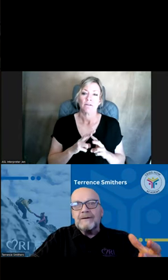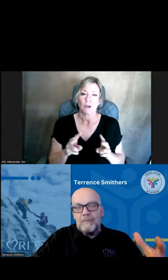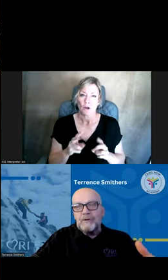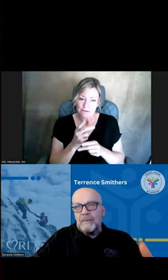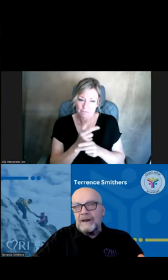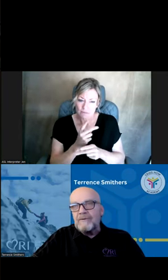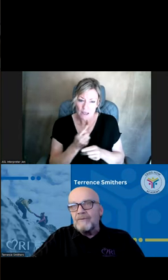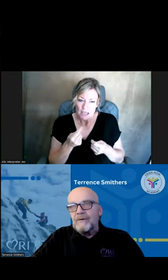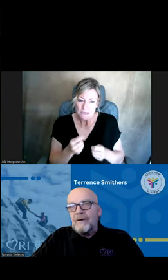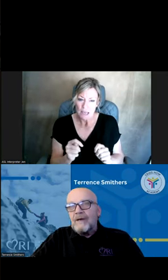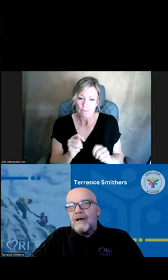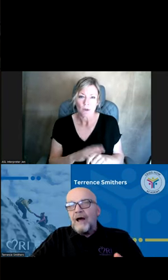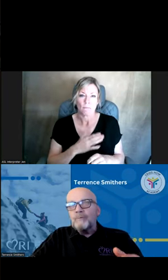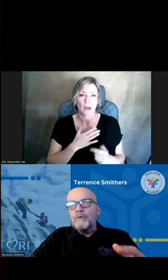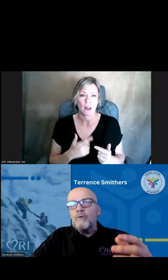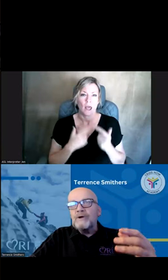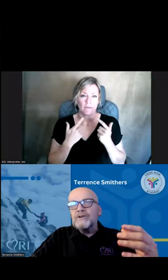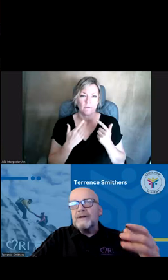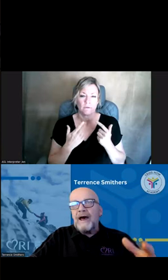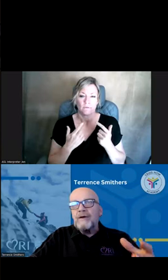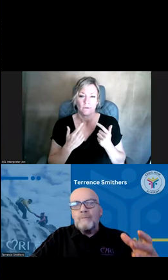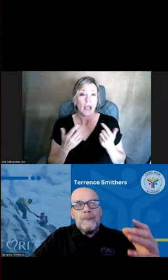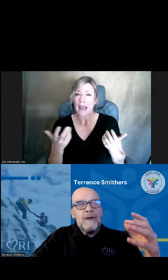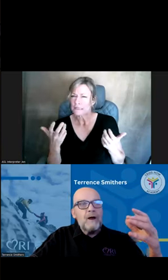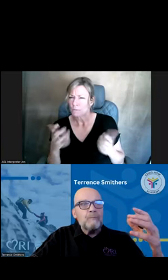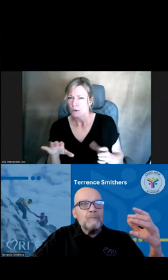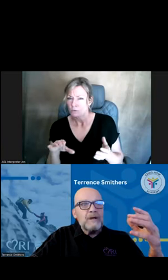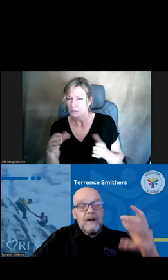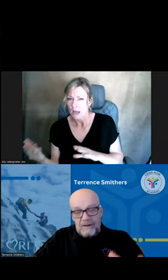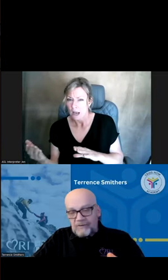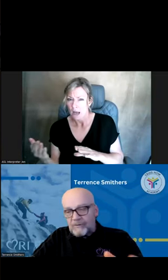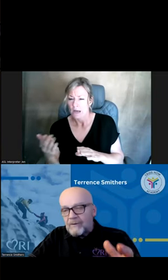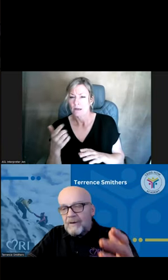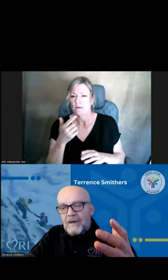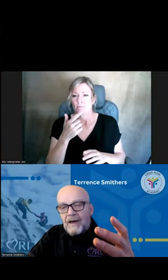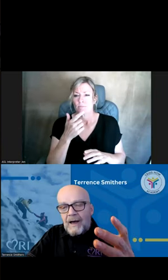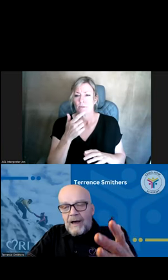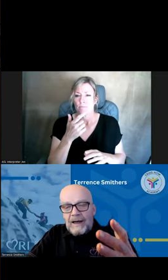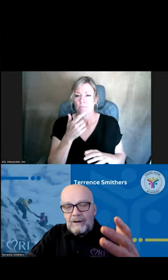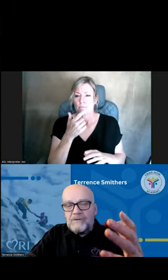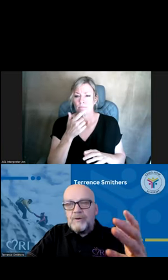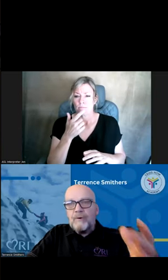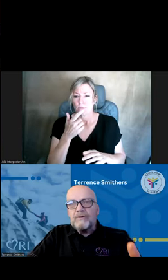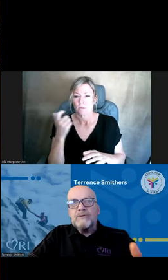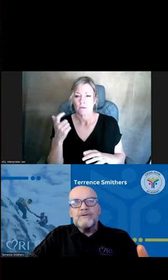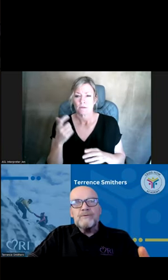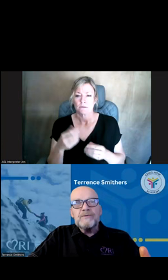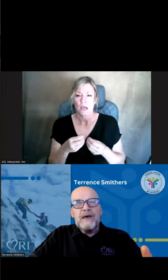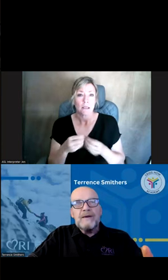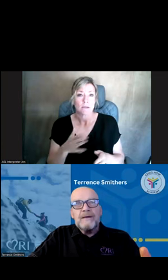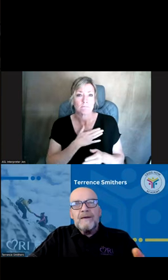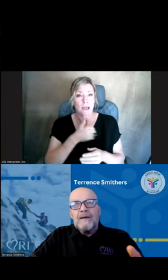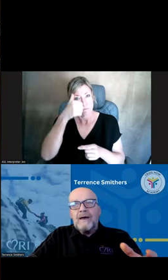attempt on my life. No wish to die because I had lost a brother to